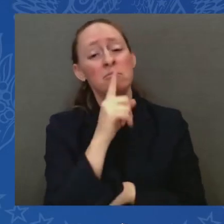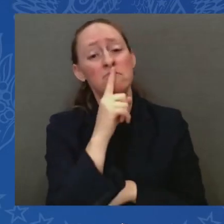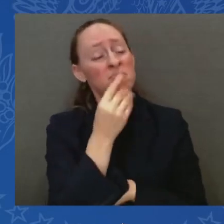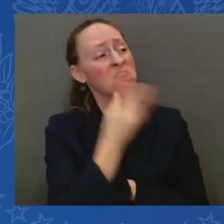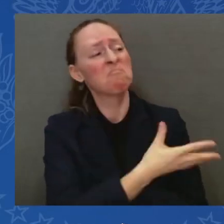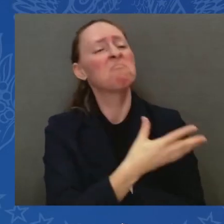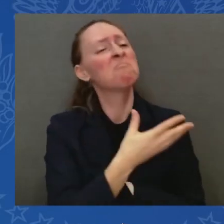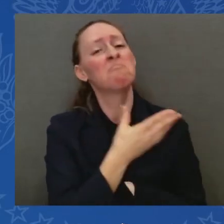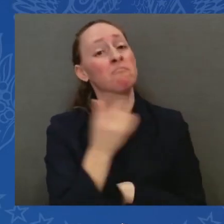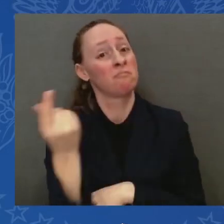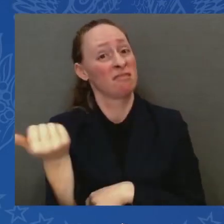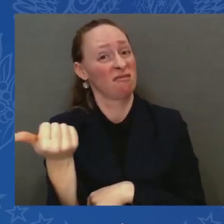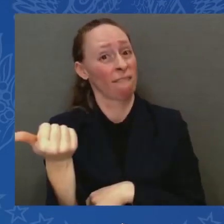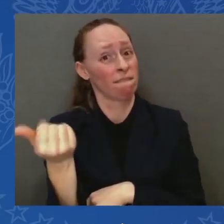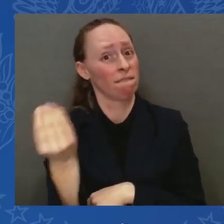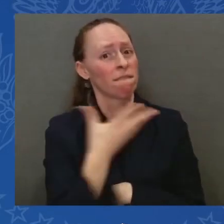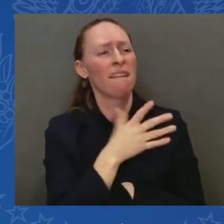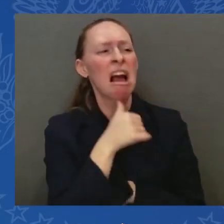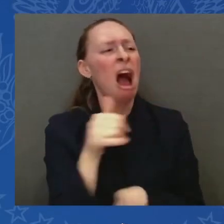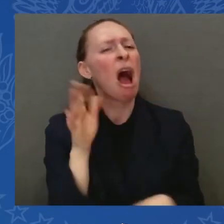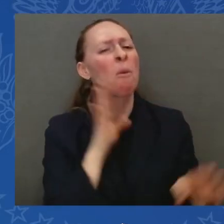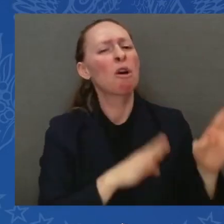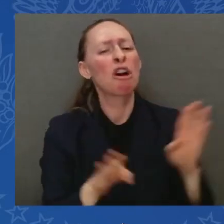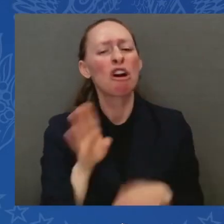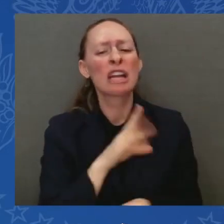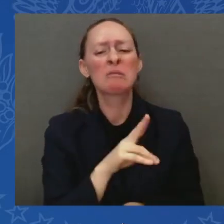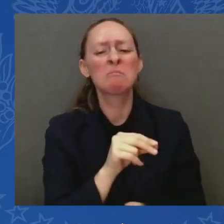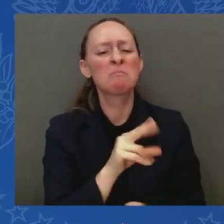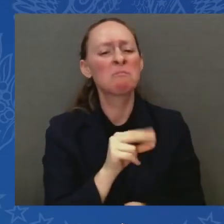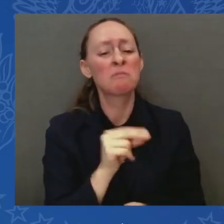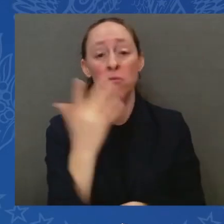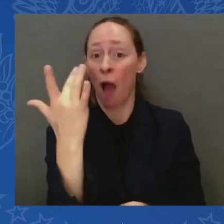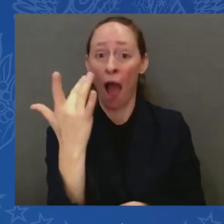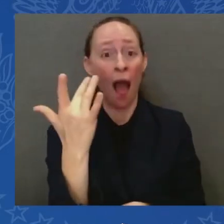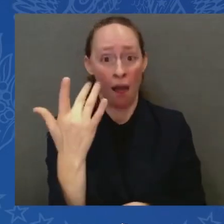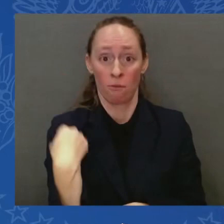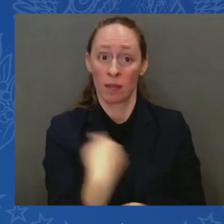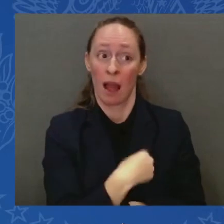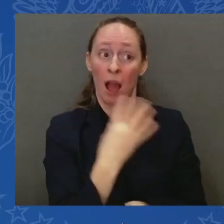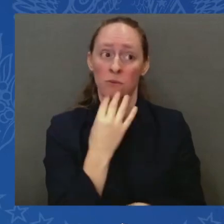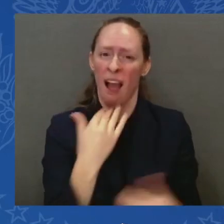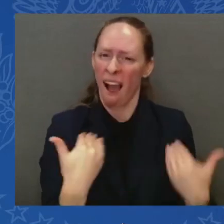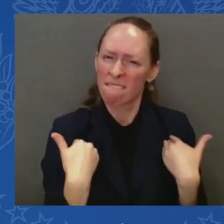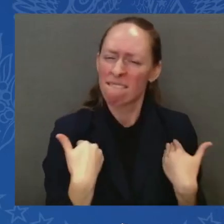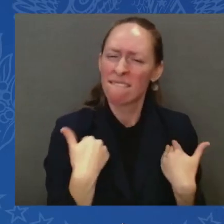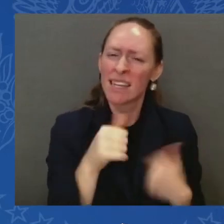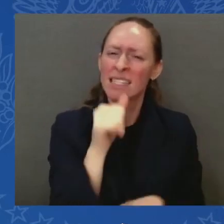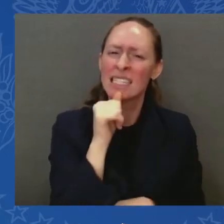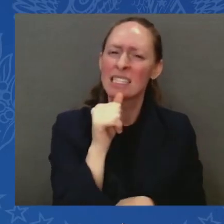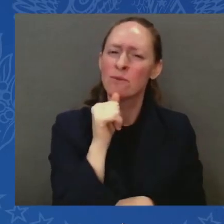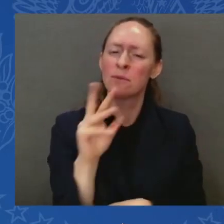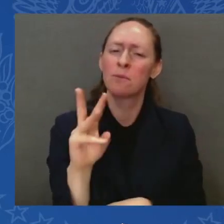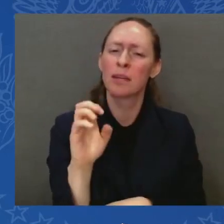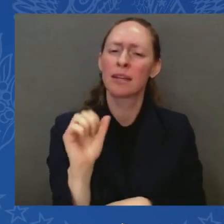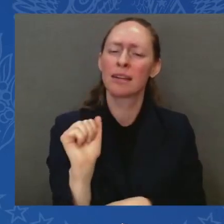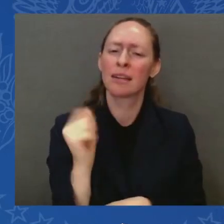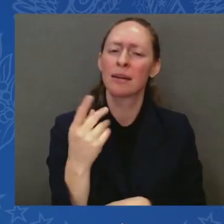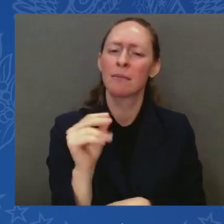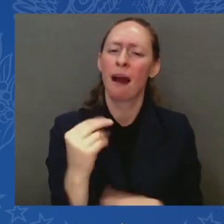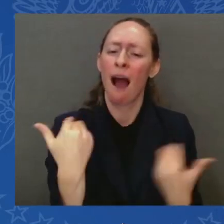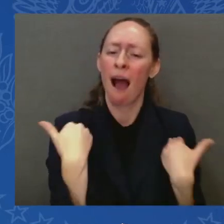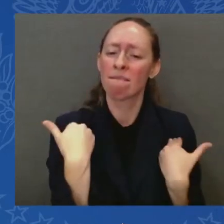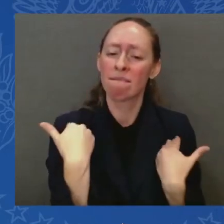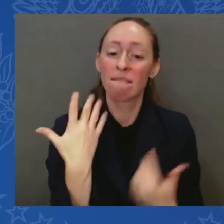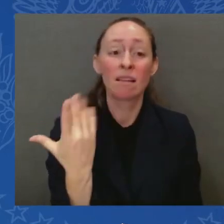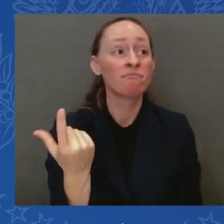We Israelis have a secret weapon. We have nowhere else to go. Well, today, I